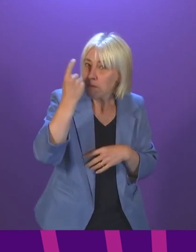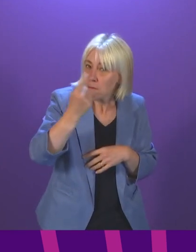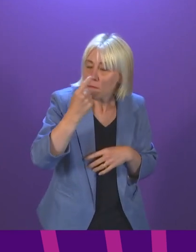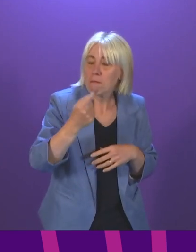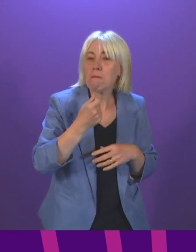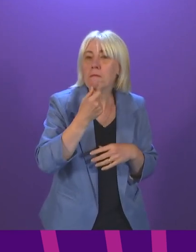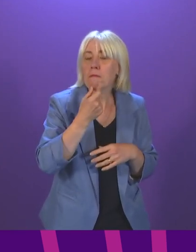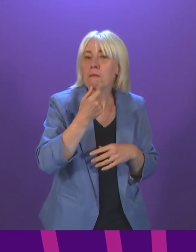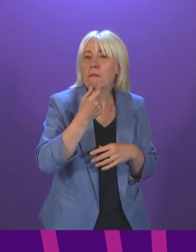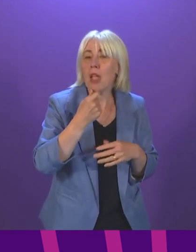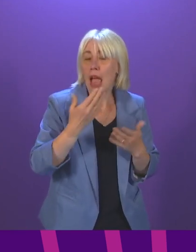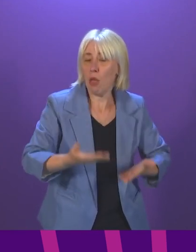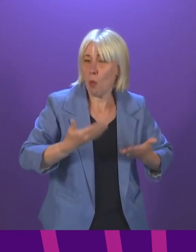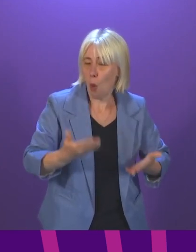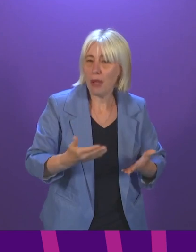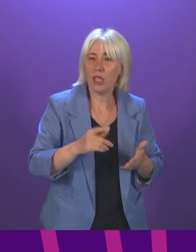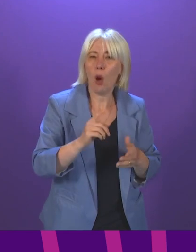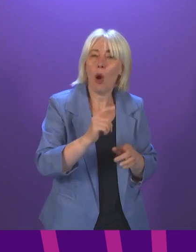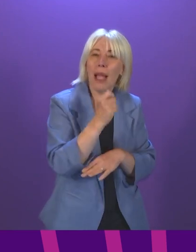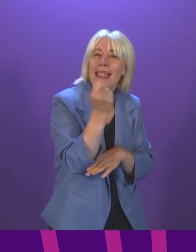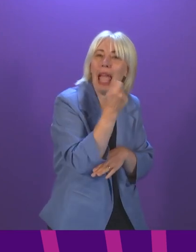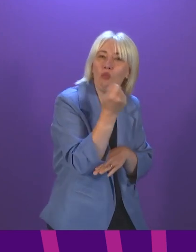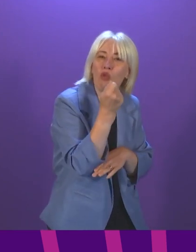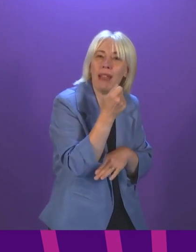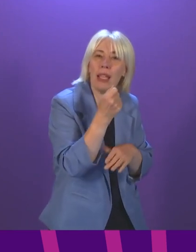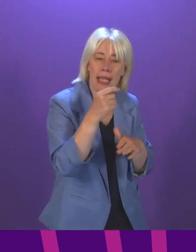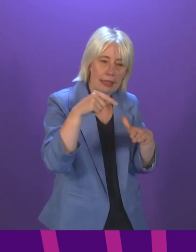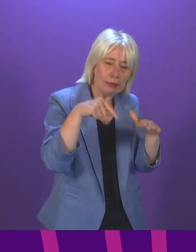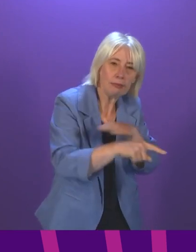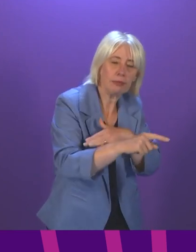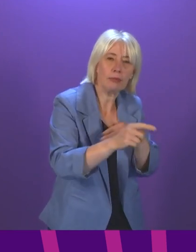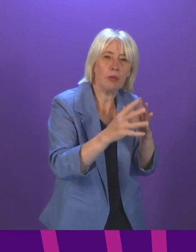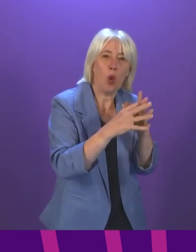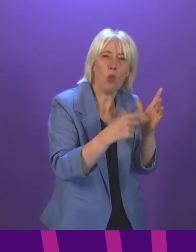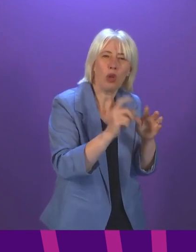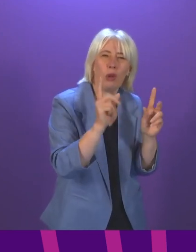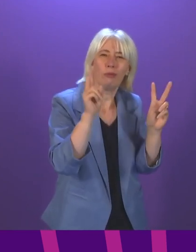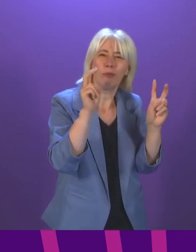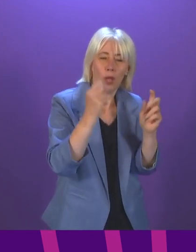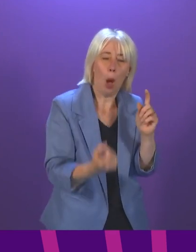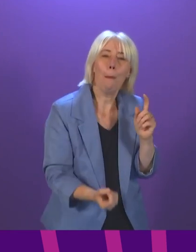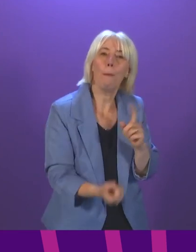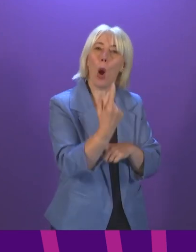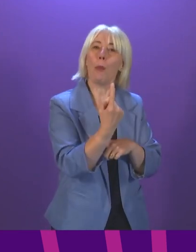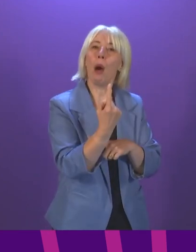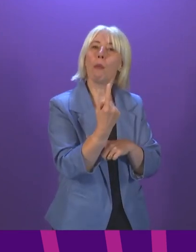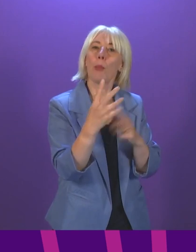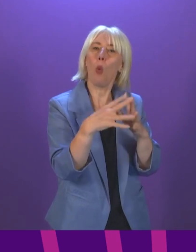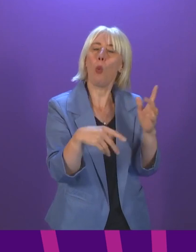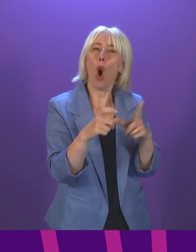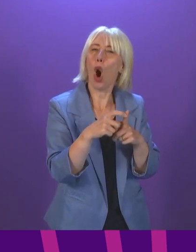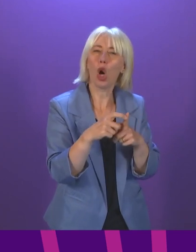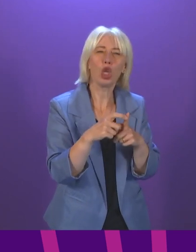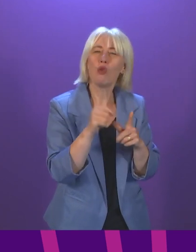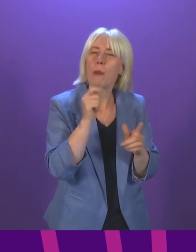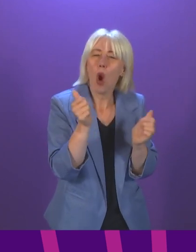is underway right now around temporary admission wards. Why pop-up wards may not be appropriate? Because we are going into